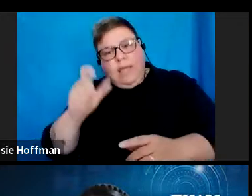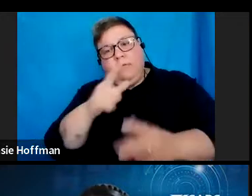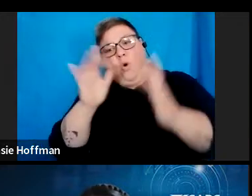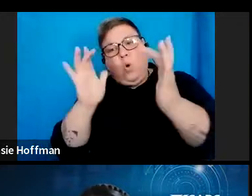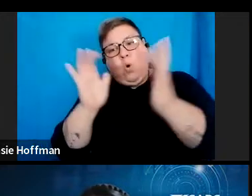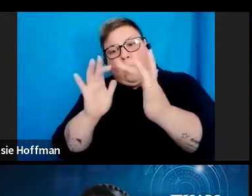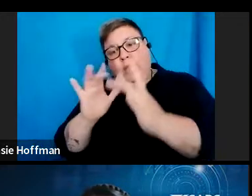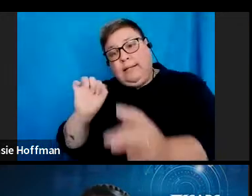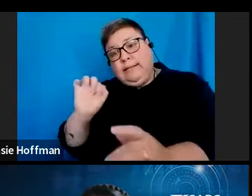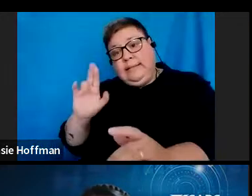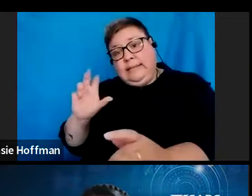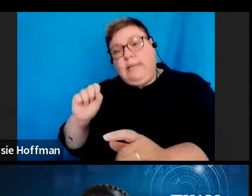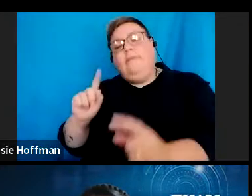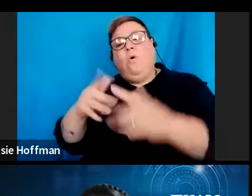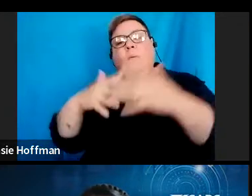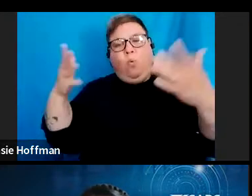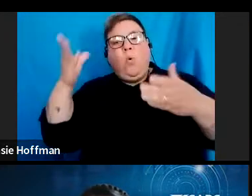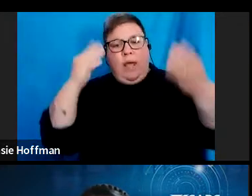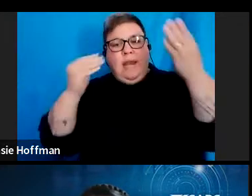for more information.